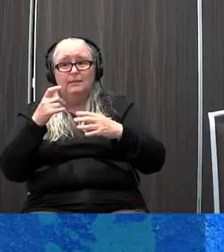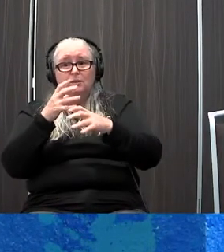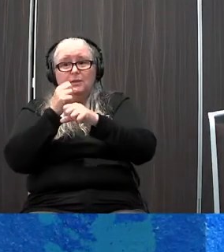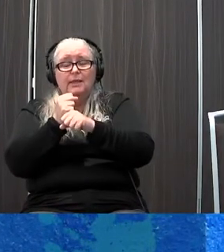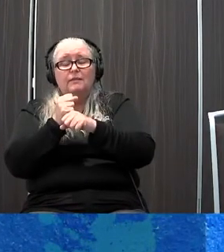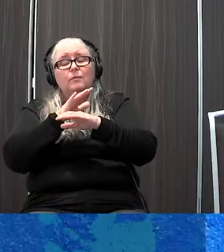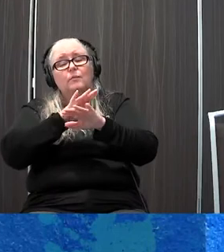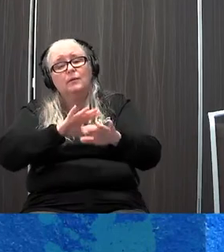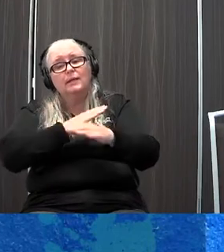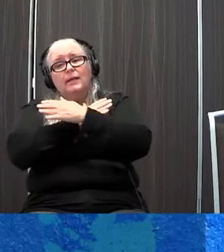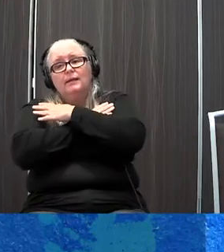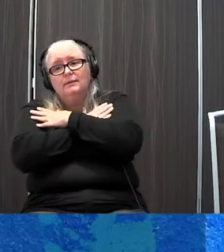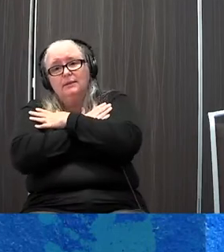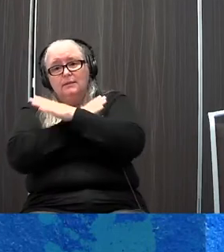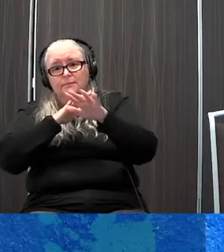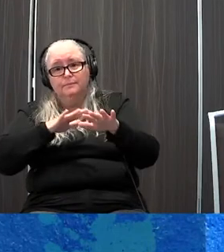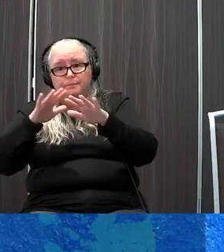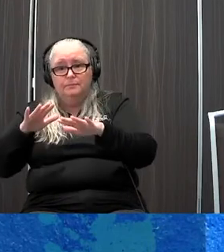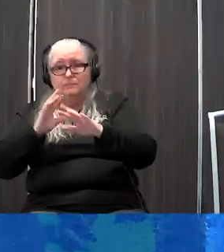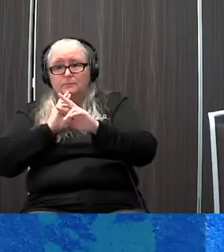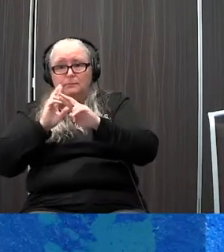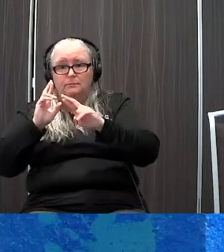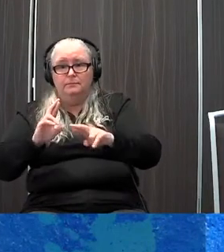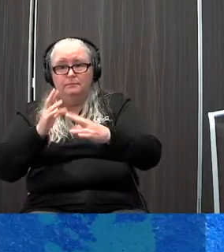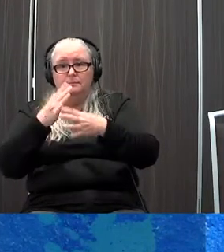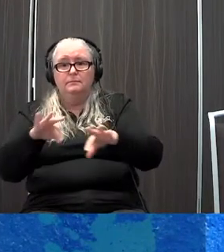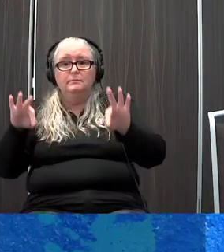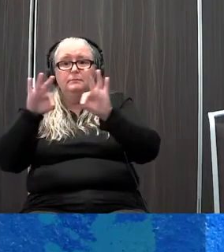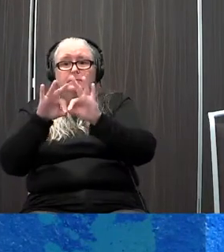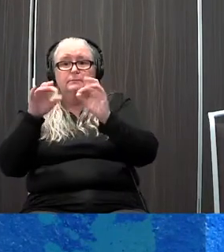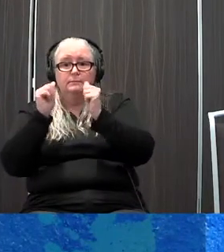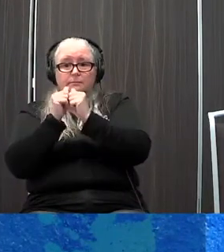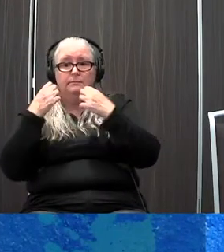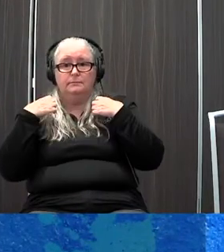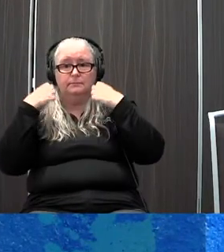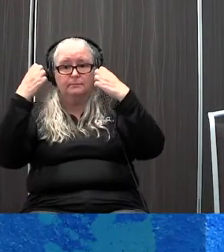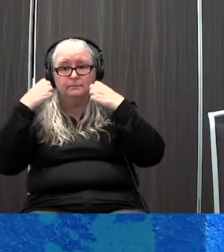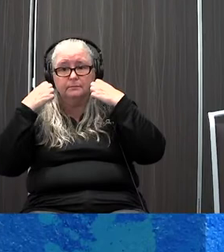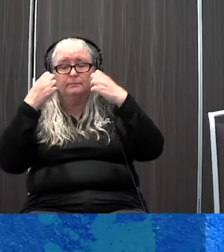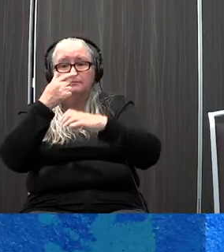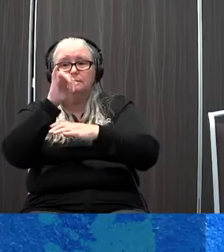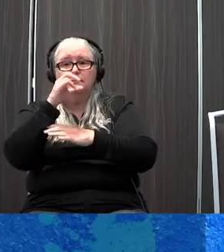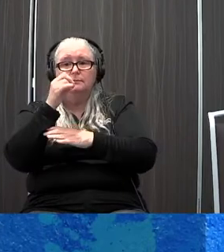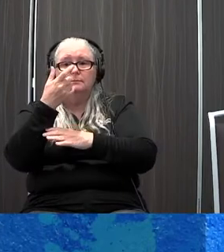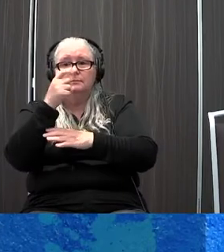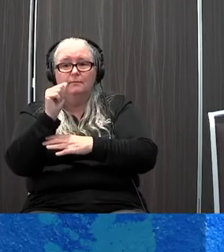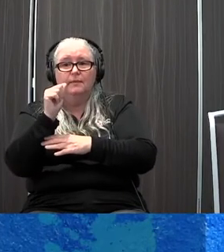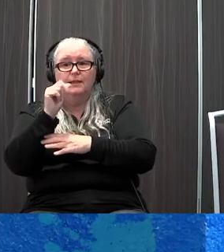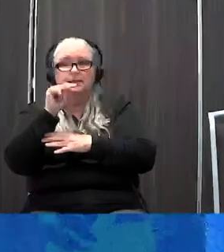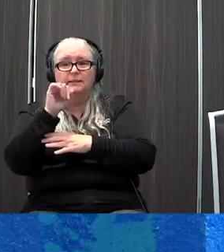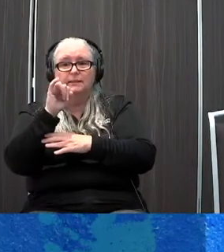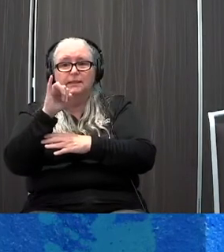response, importance of exercise, movement meditations like yoga, tai chi, often done in the context of group